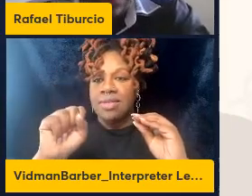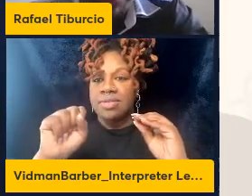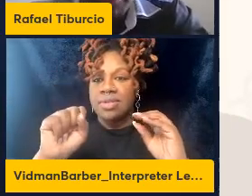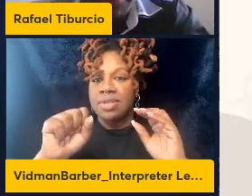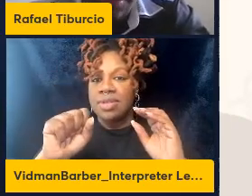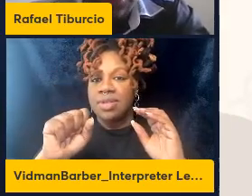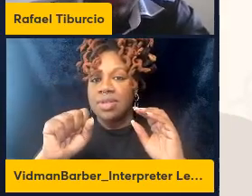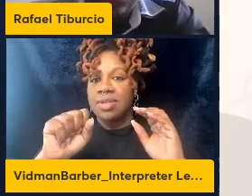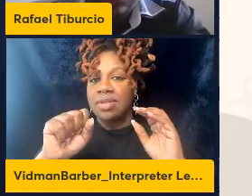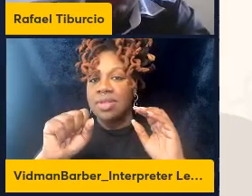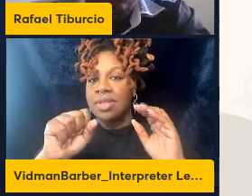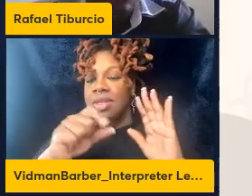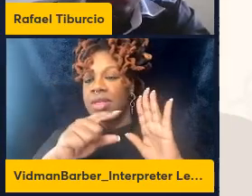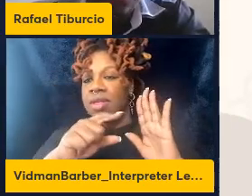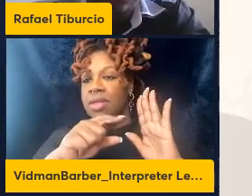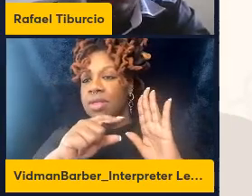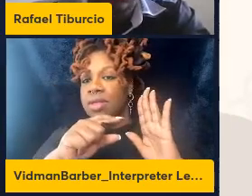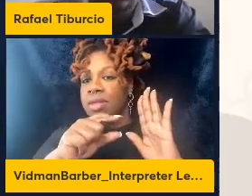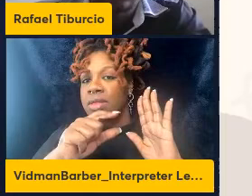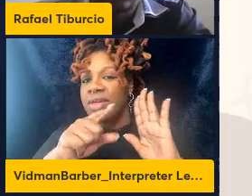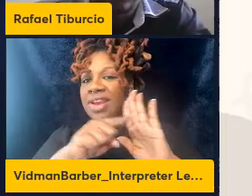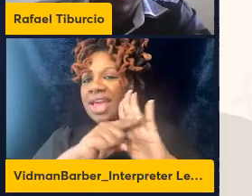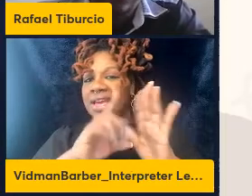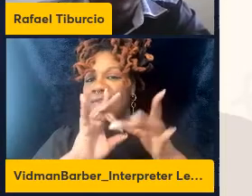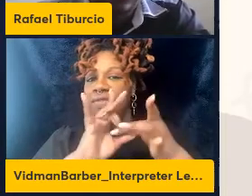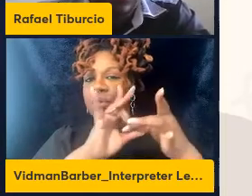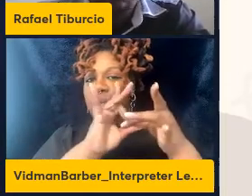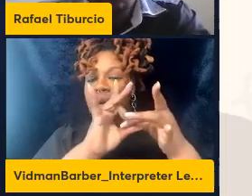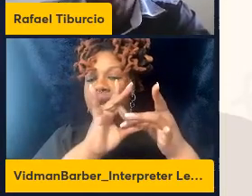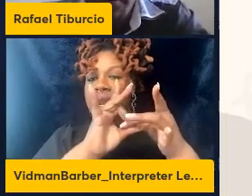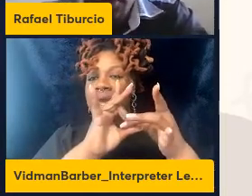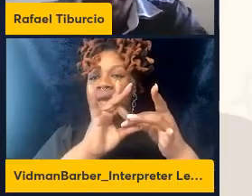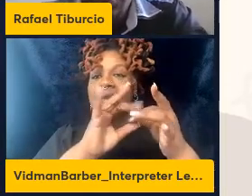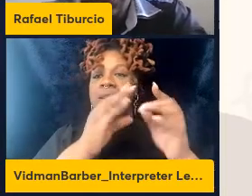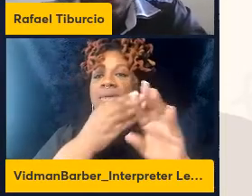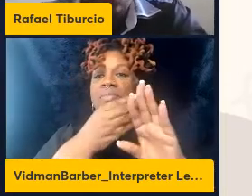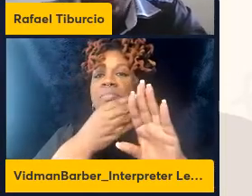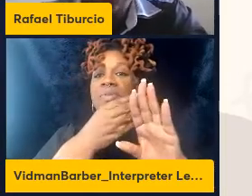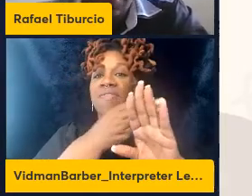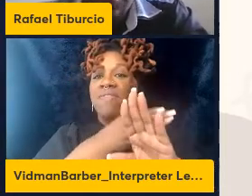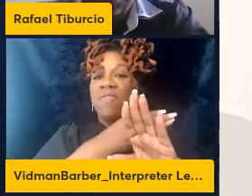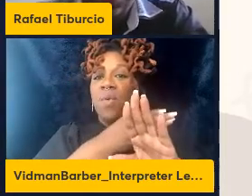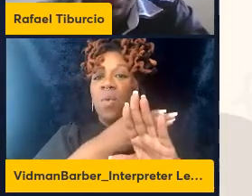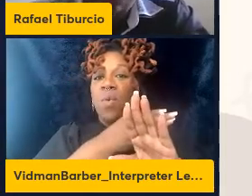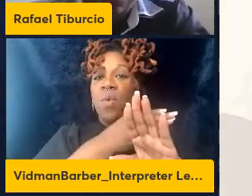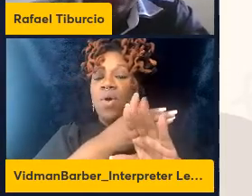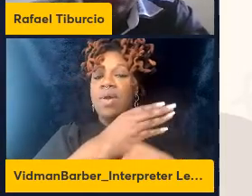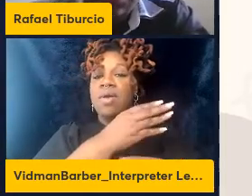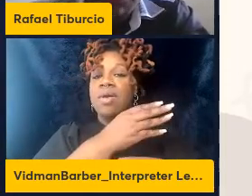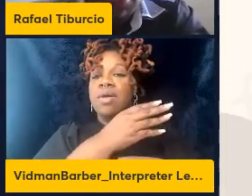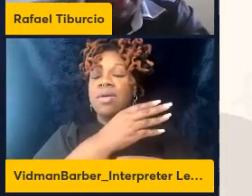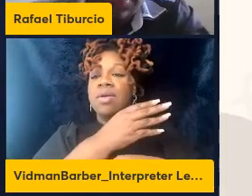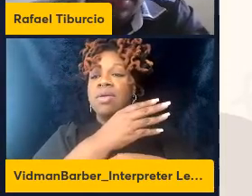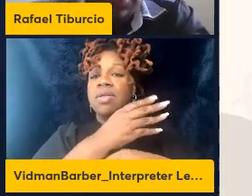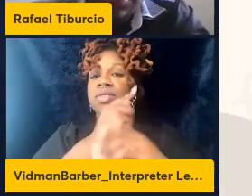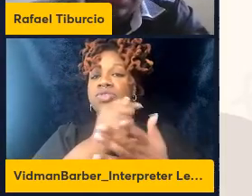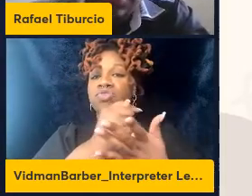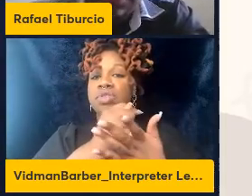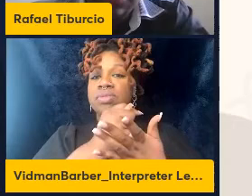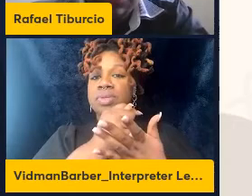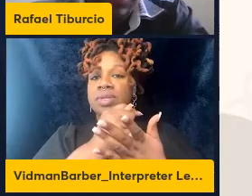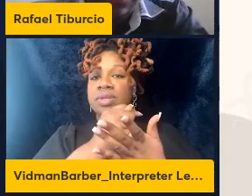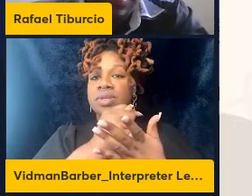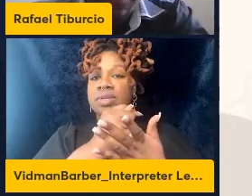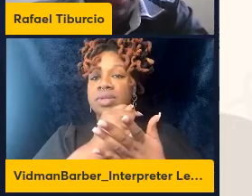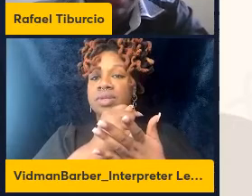populations before the initiation of virus in both patients but just let me draw your attention that